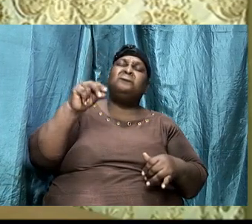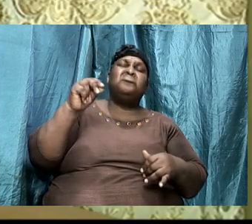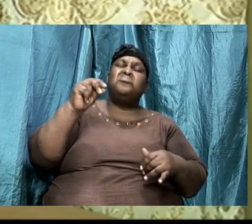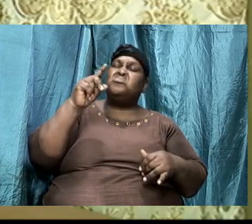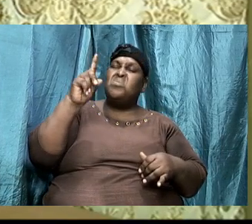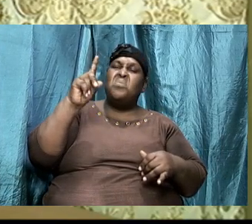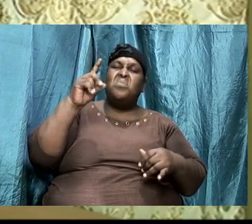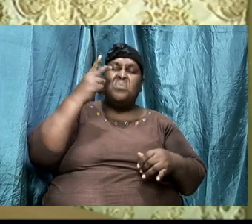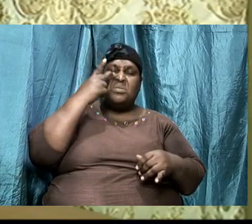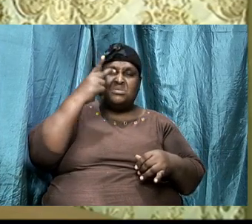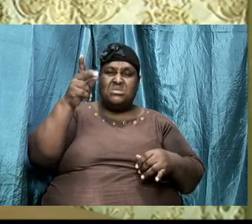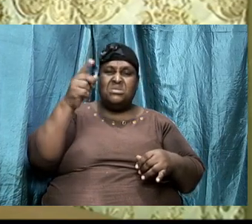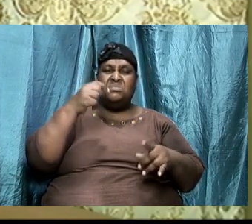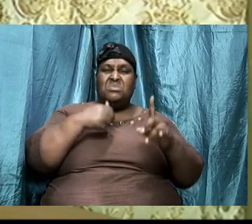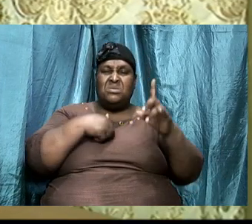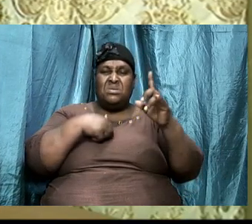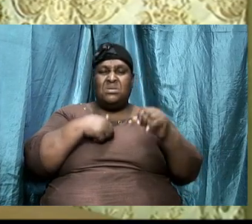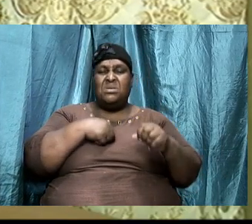the online party